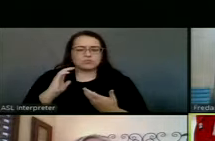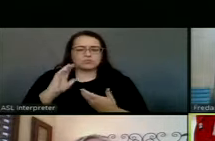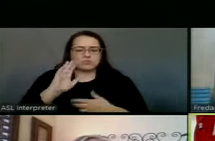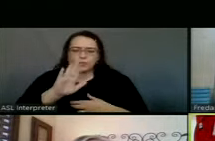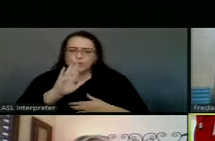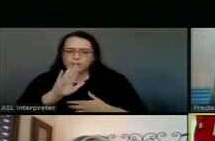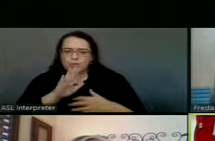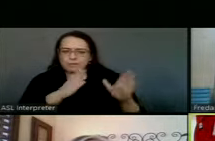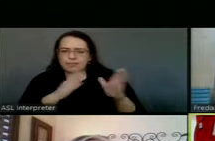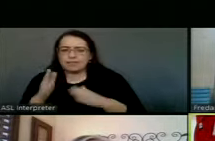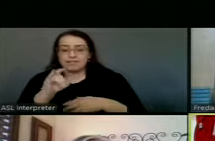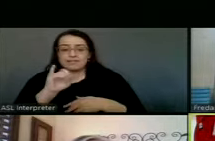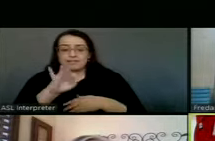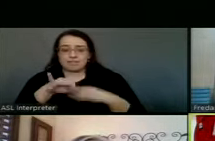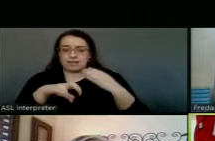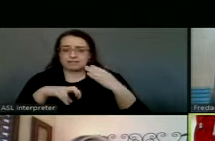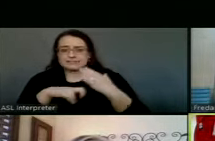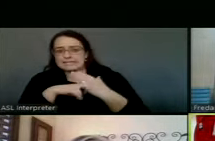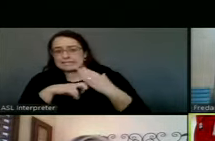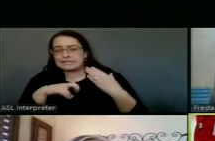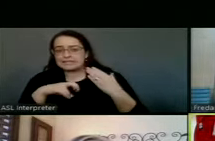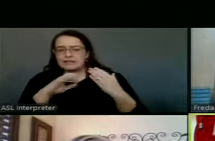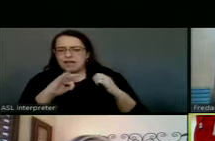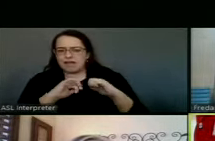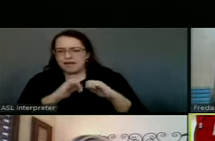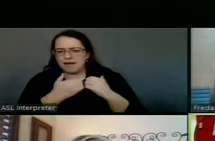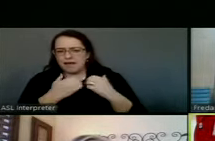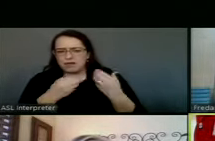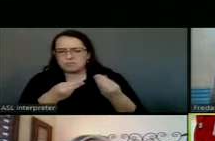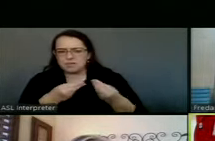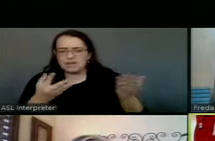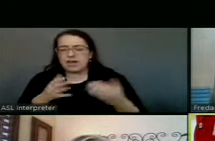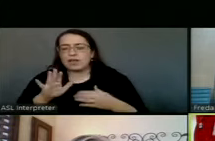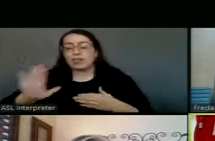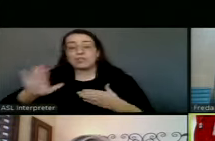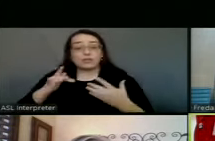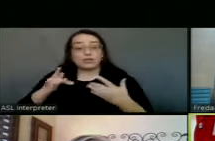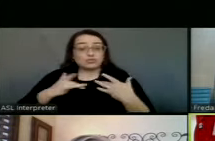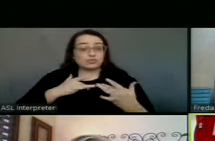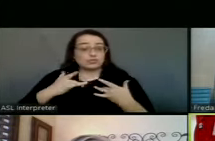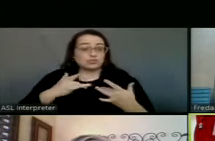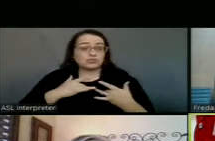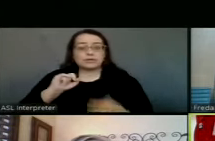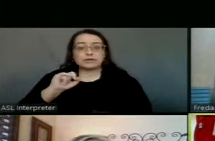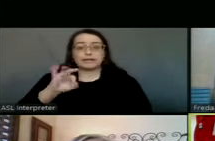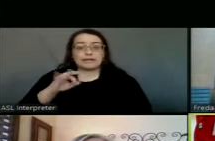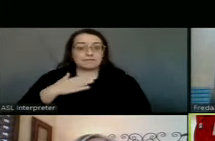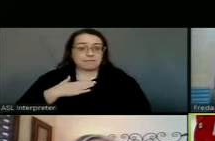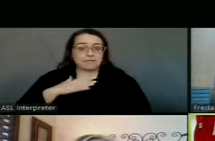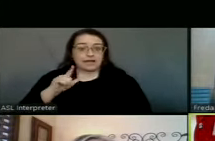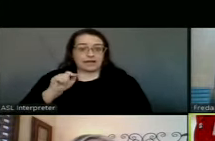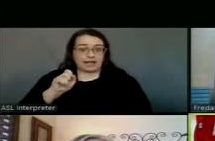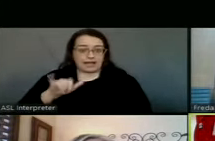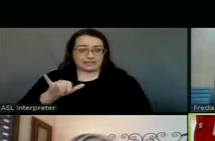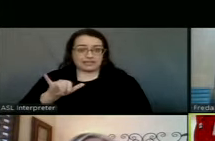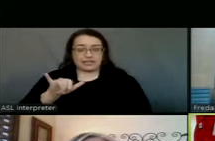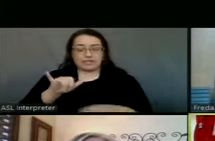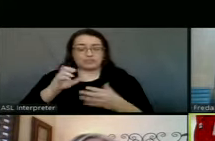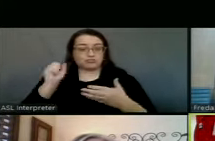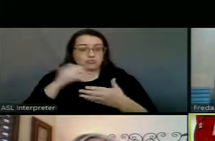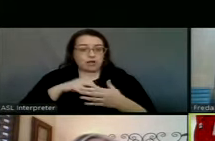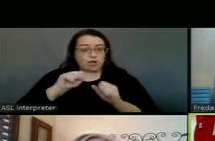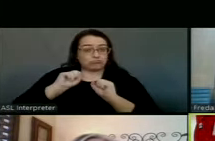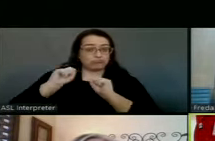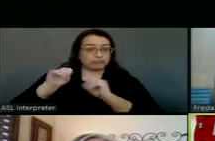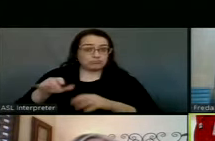in issuing those citations? So their concern was, if their alley gets dumped in, are